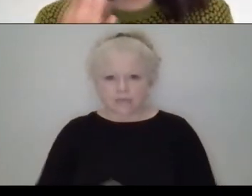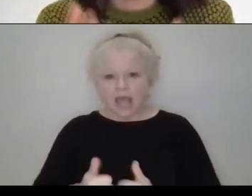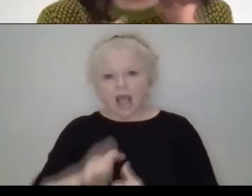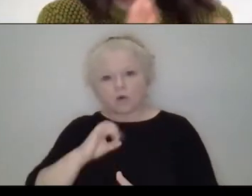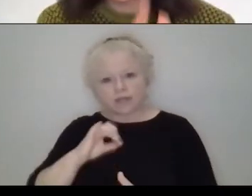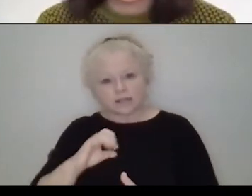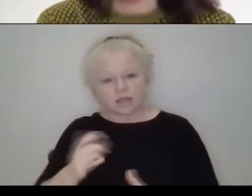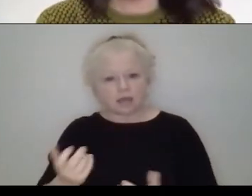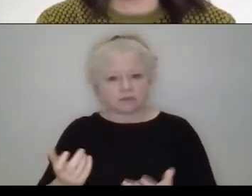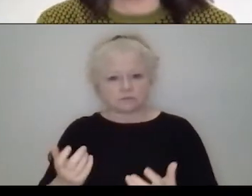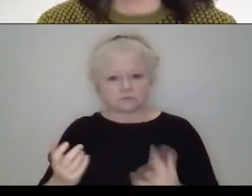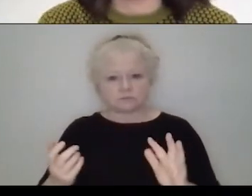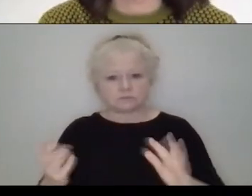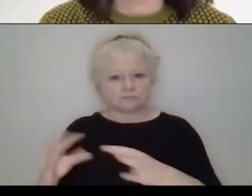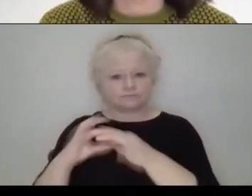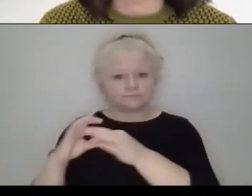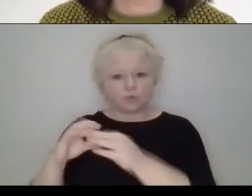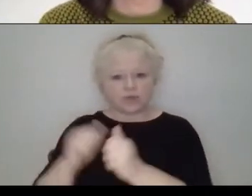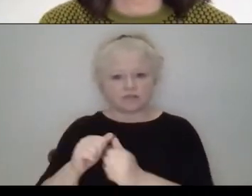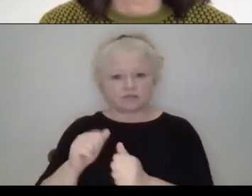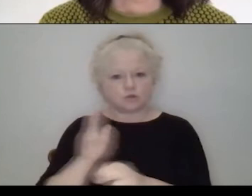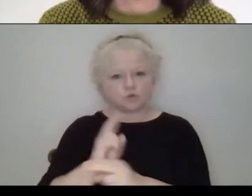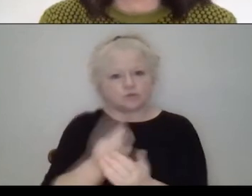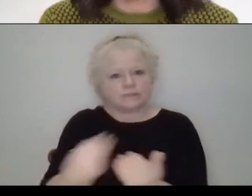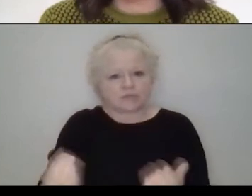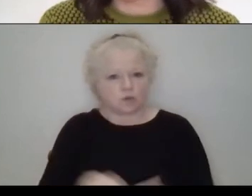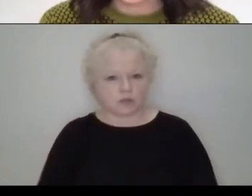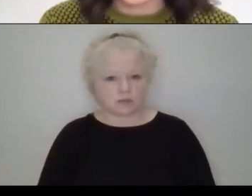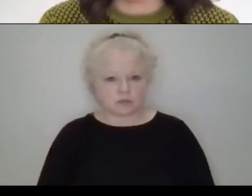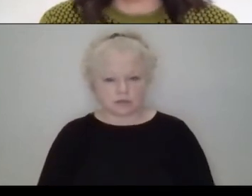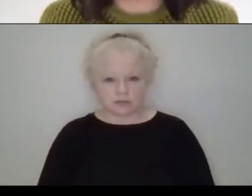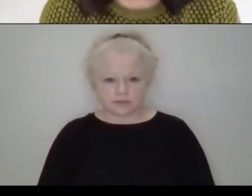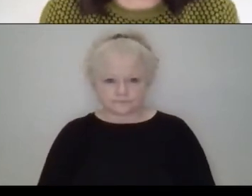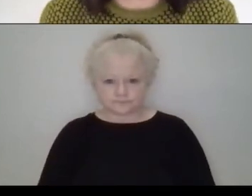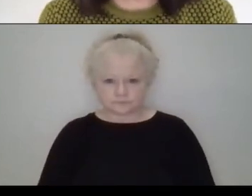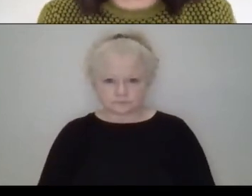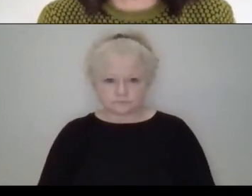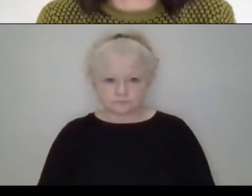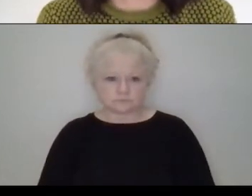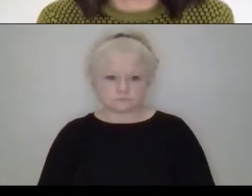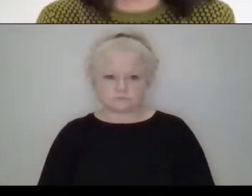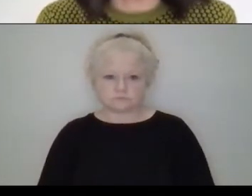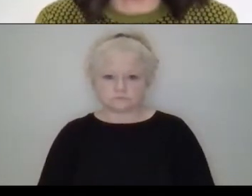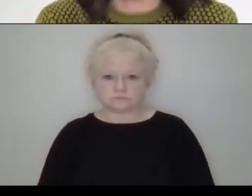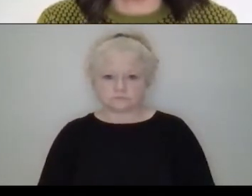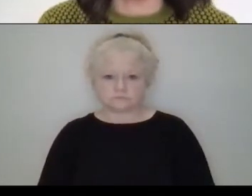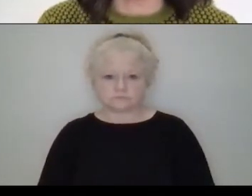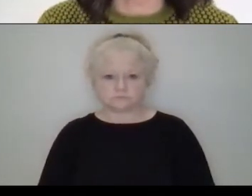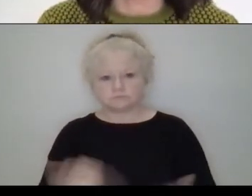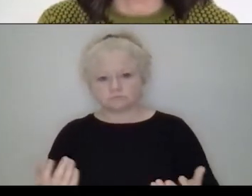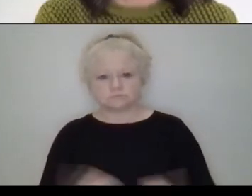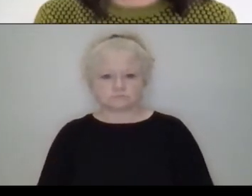light talks with the textiles. And it was more about that. It was more like an editorial and,